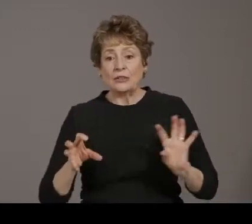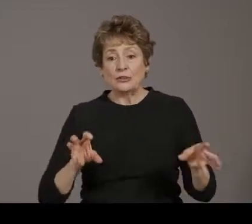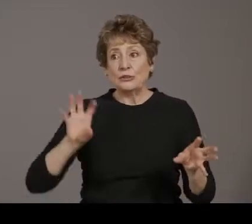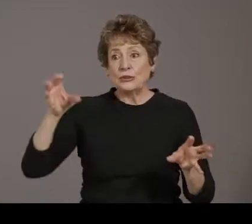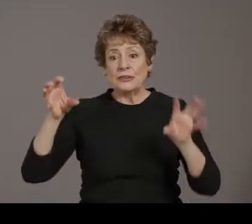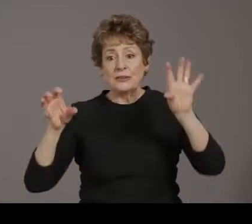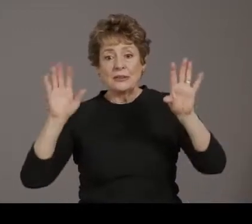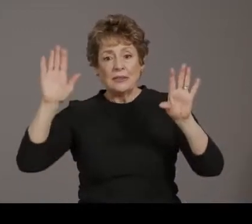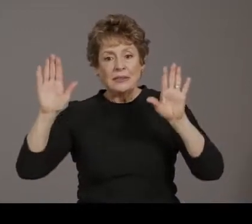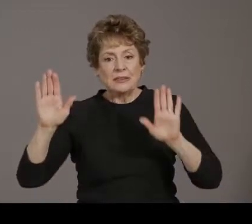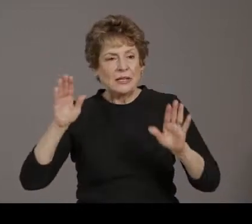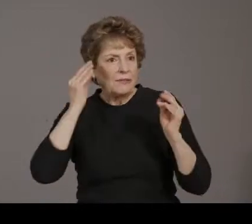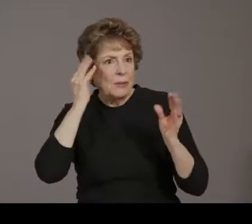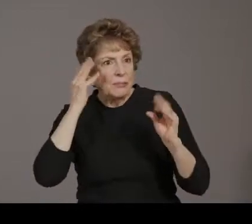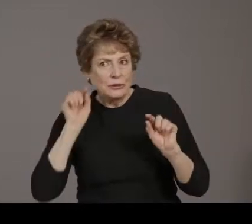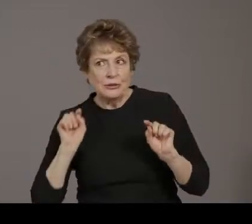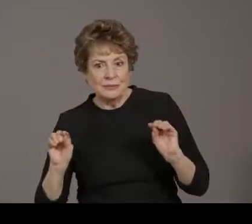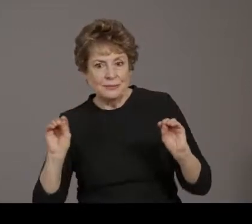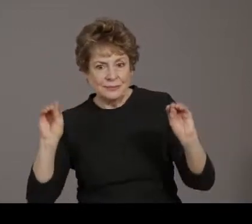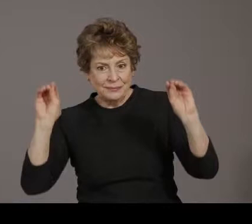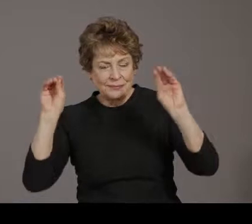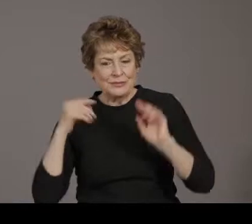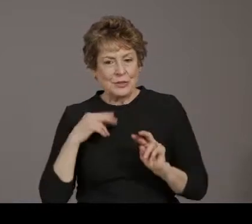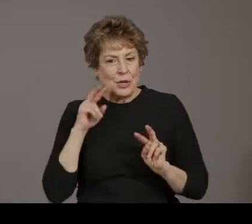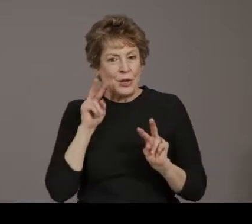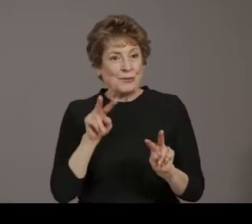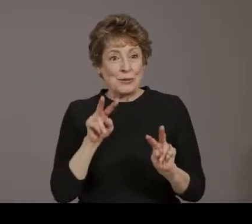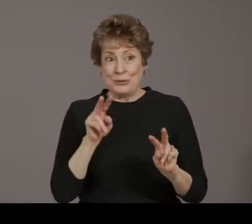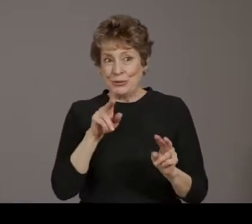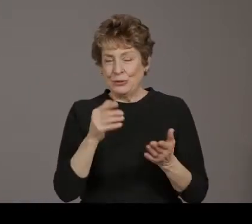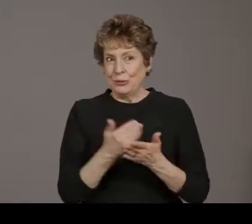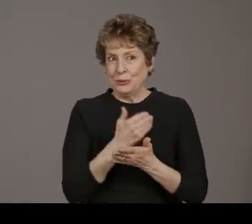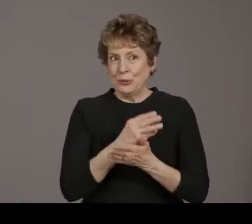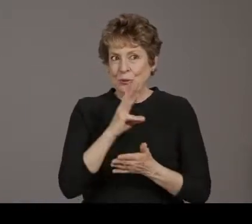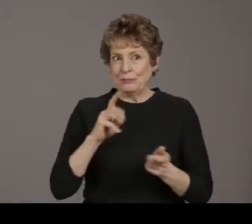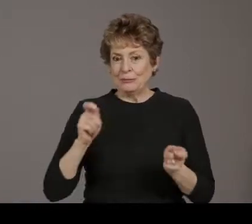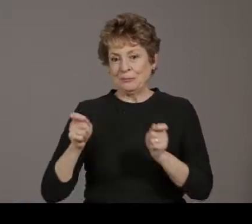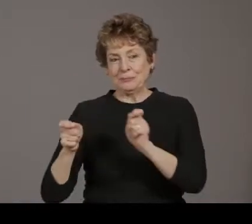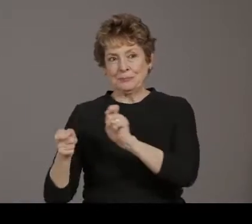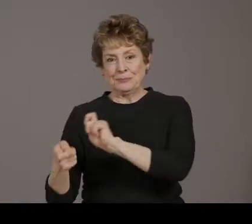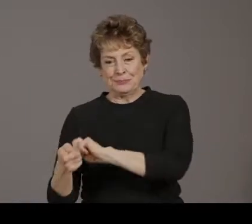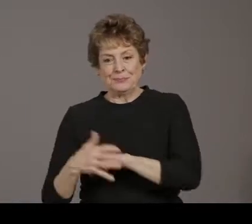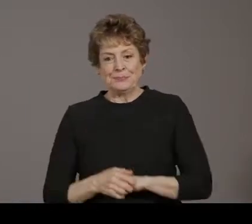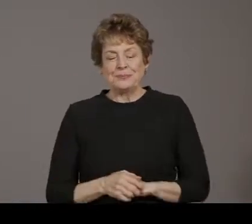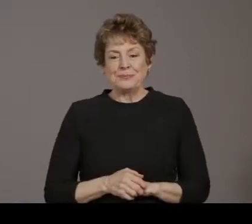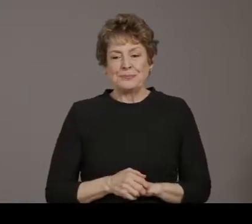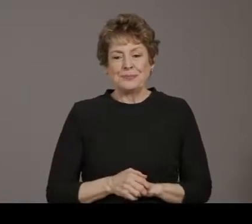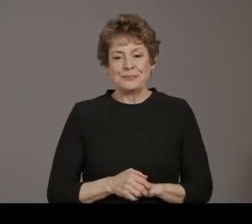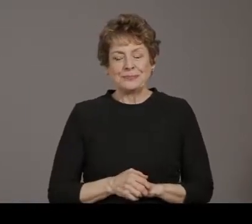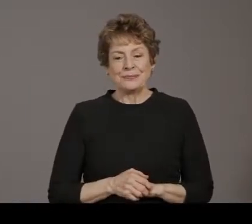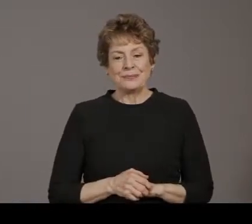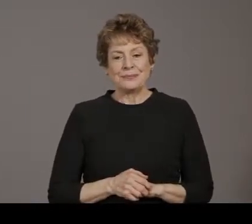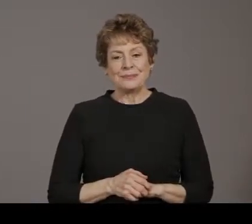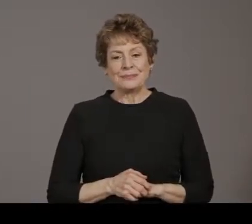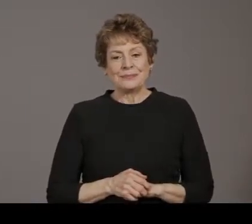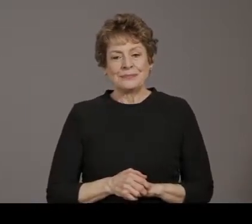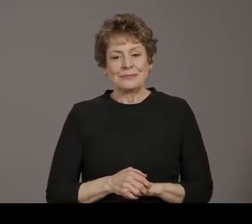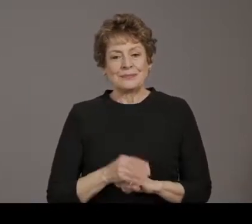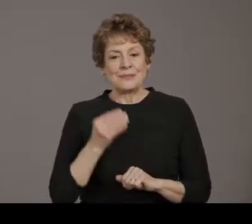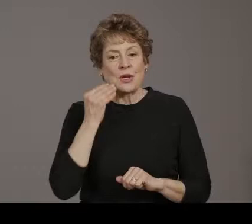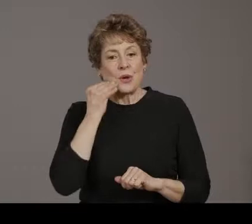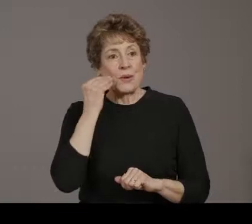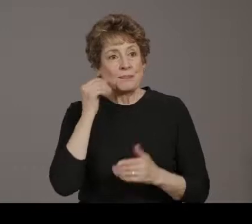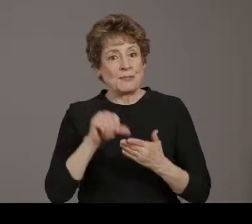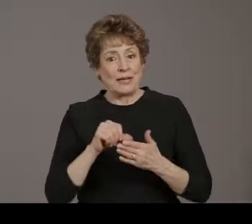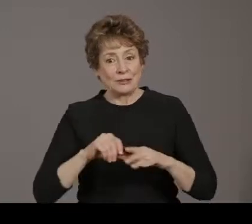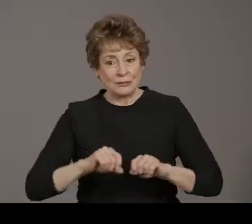to keep an eye out for that. If you look that you will find the top bar on our homepage or on our